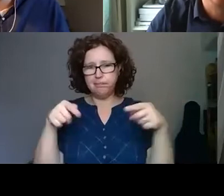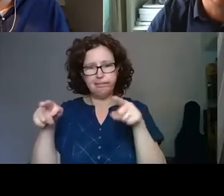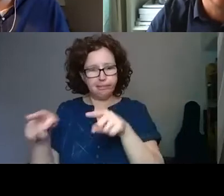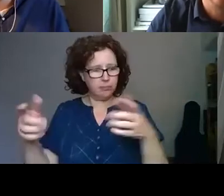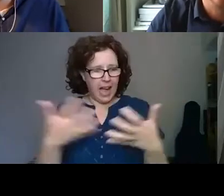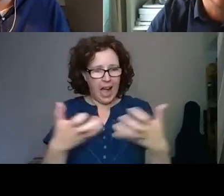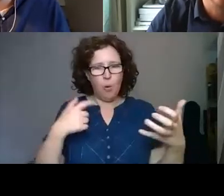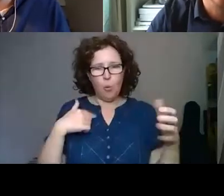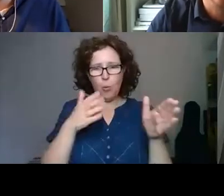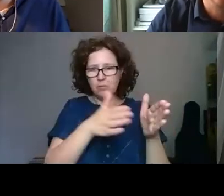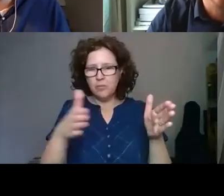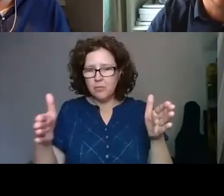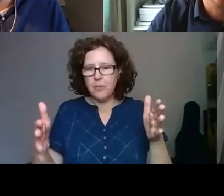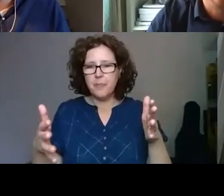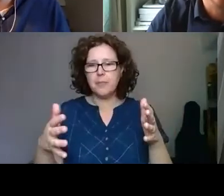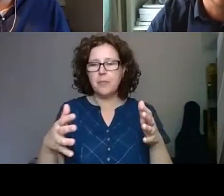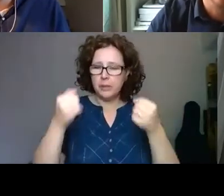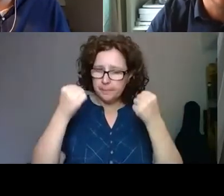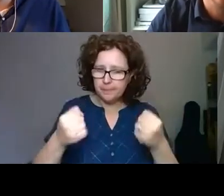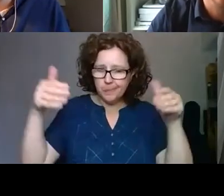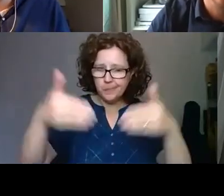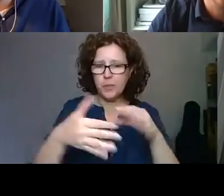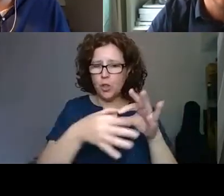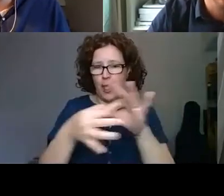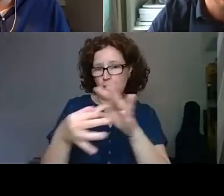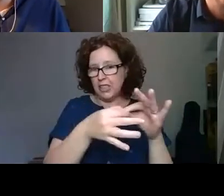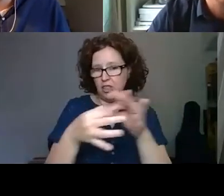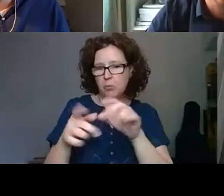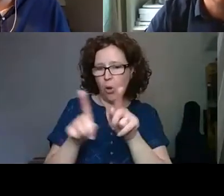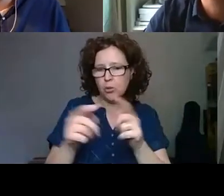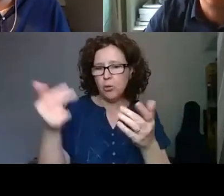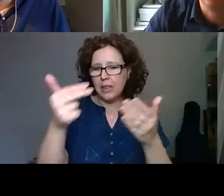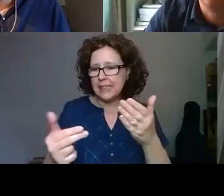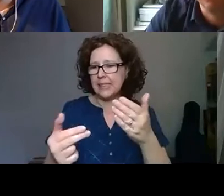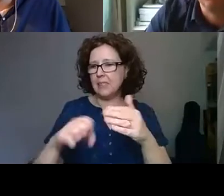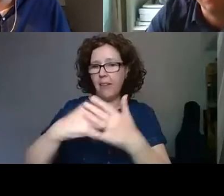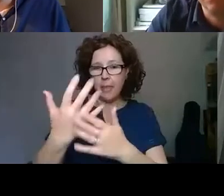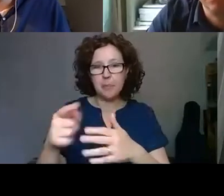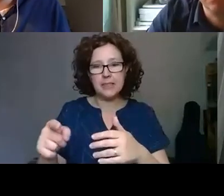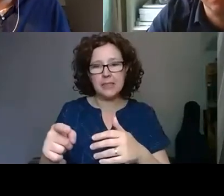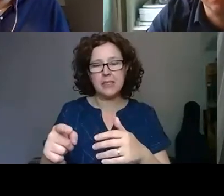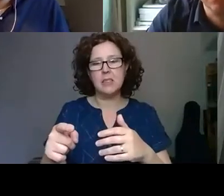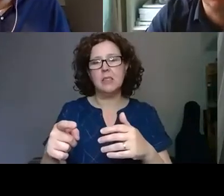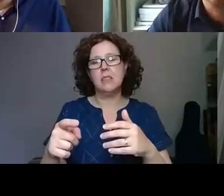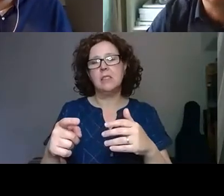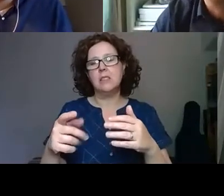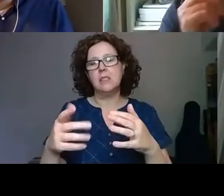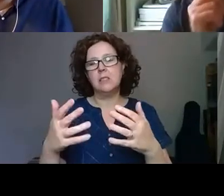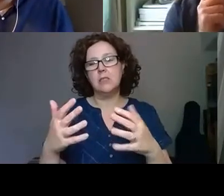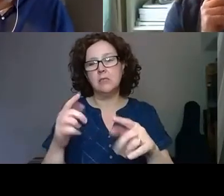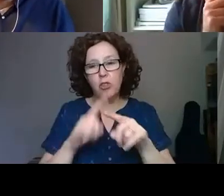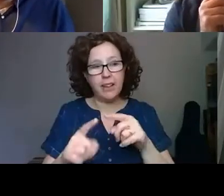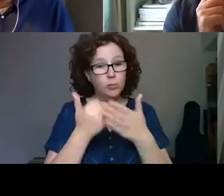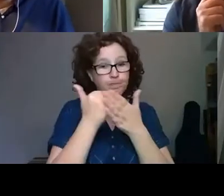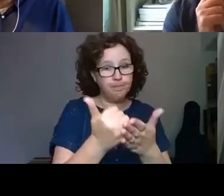we're looking very much at collaboration, but also artistic development and enabling artists to kind of